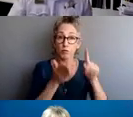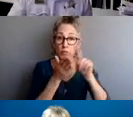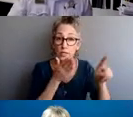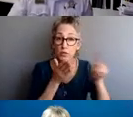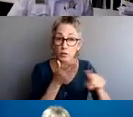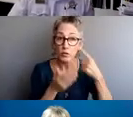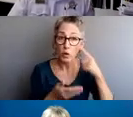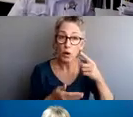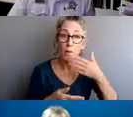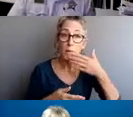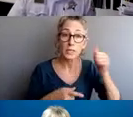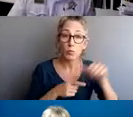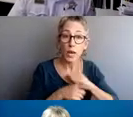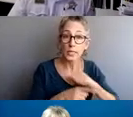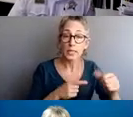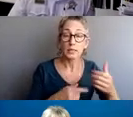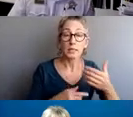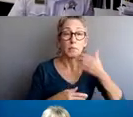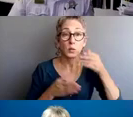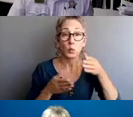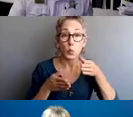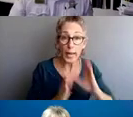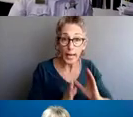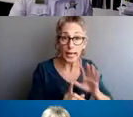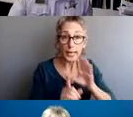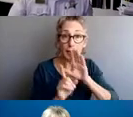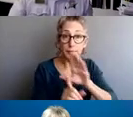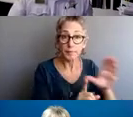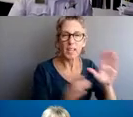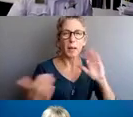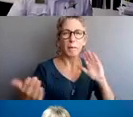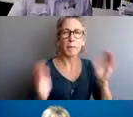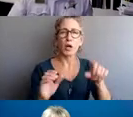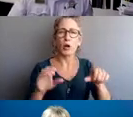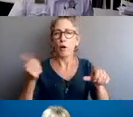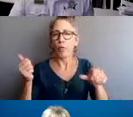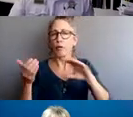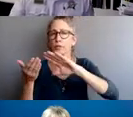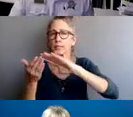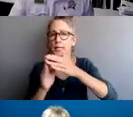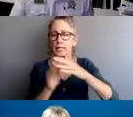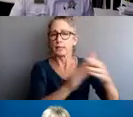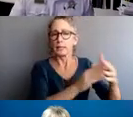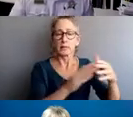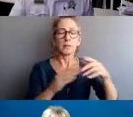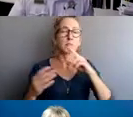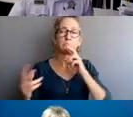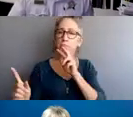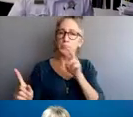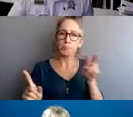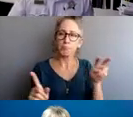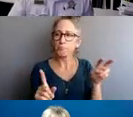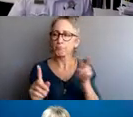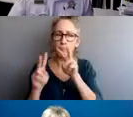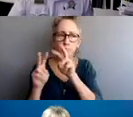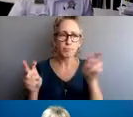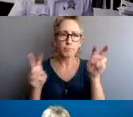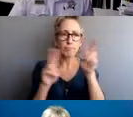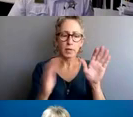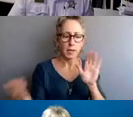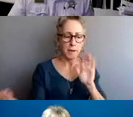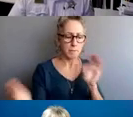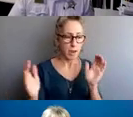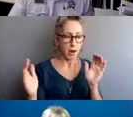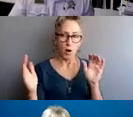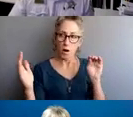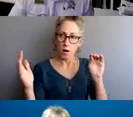agencies and what other cities are doing. So we've put a lot of that into these drafts. A lot of these drafts contain a lot of the conversations